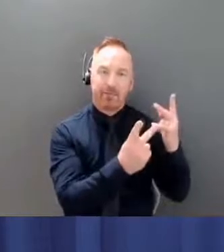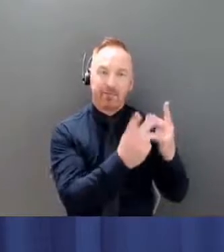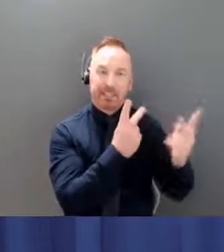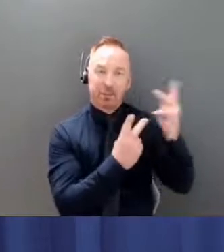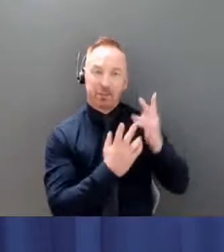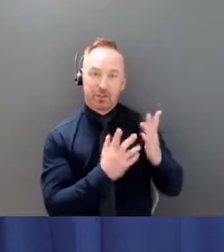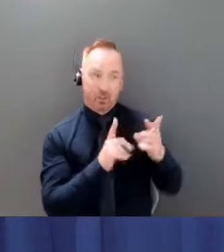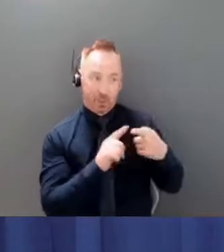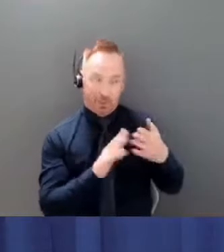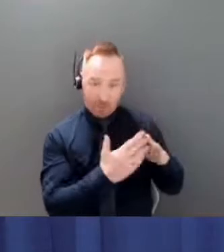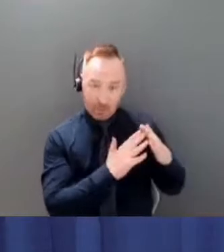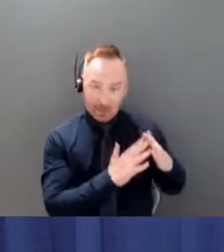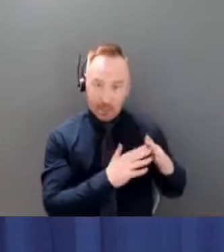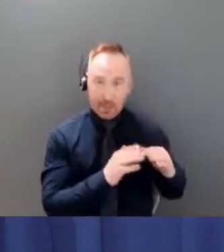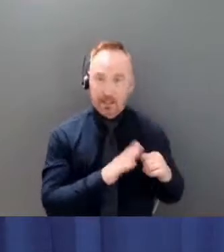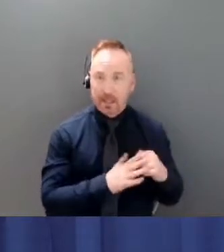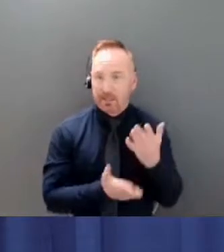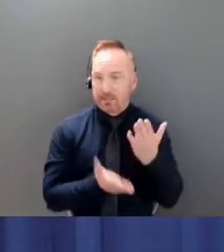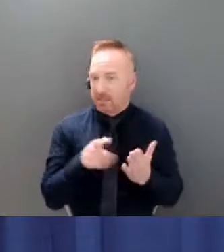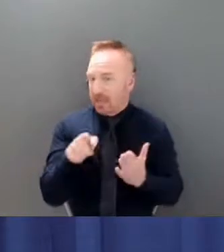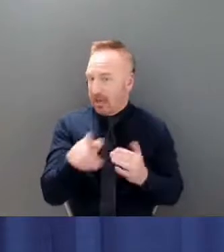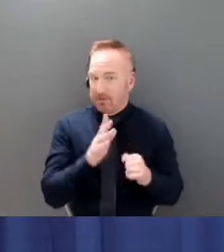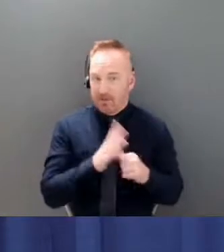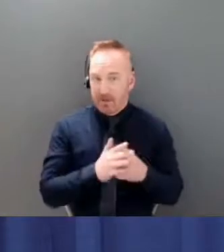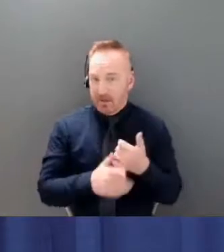any of those measures in particular are working.